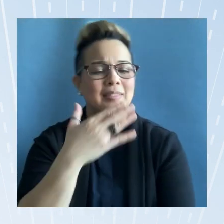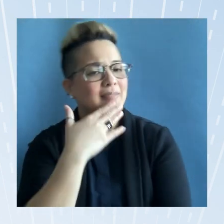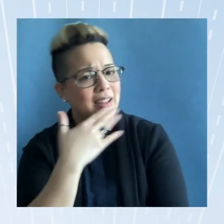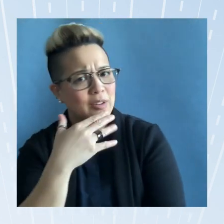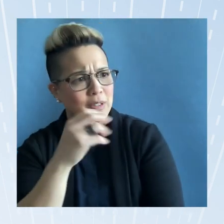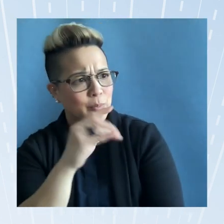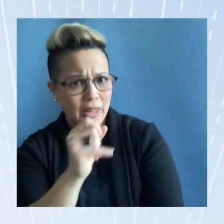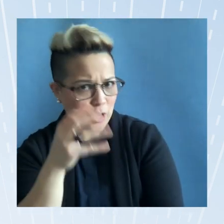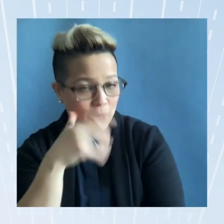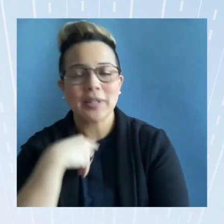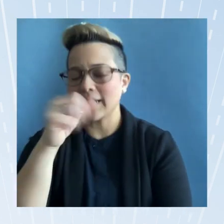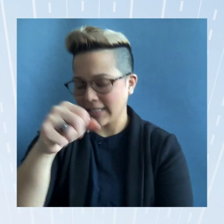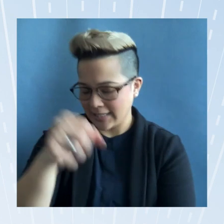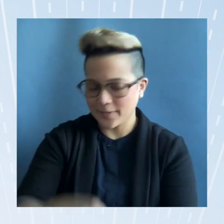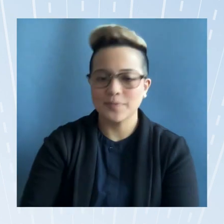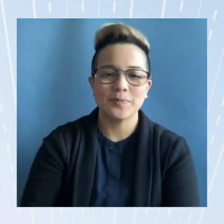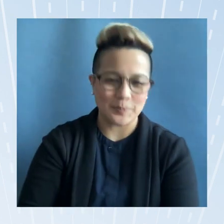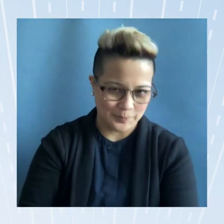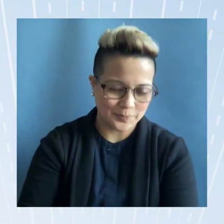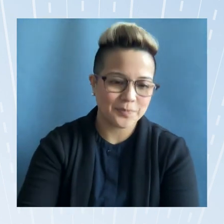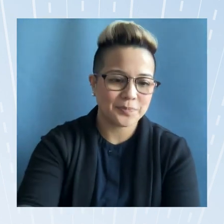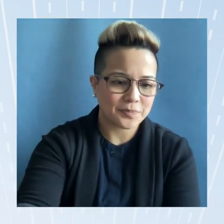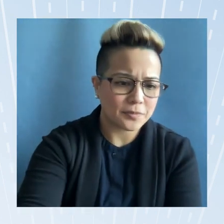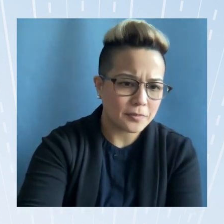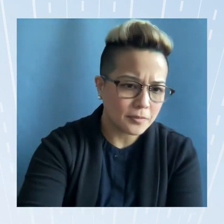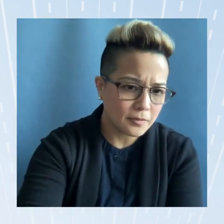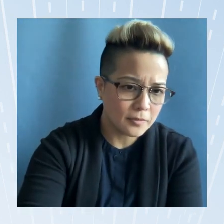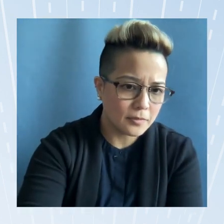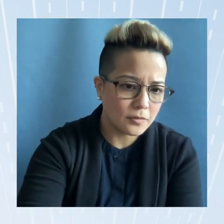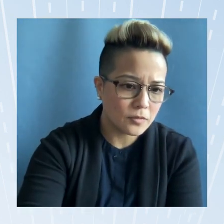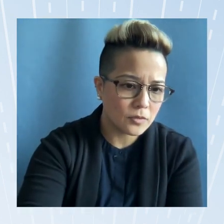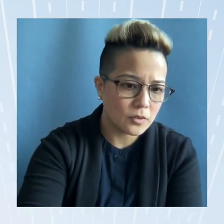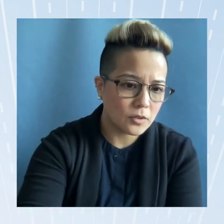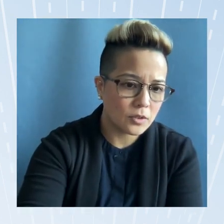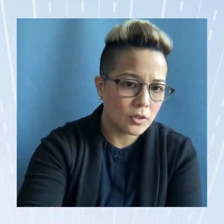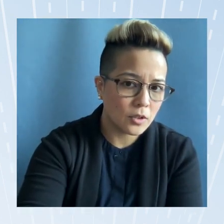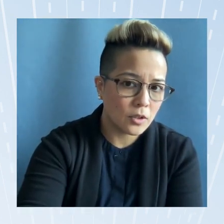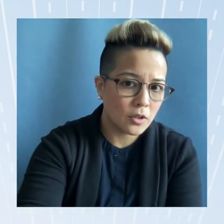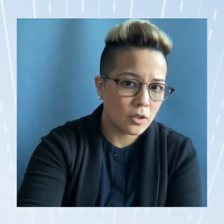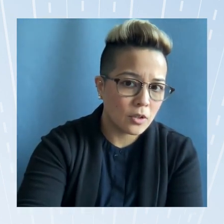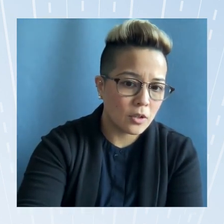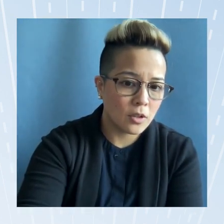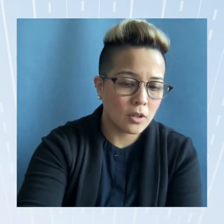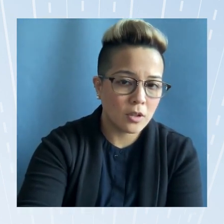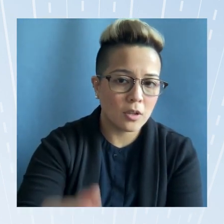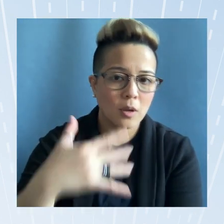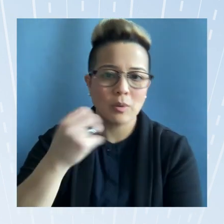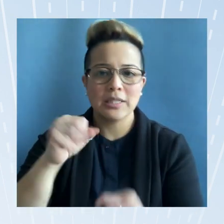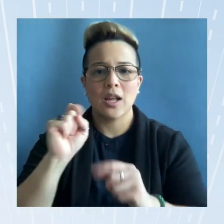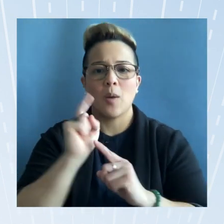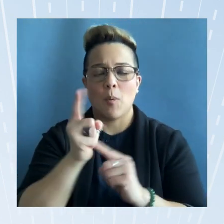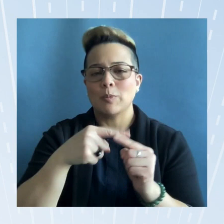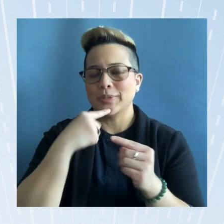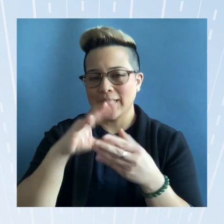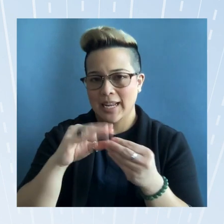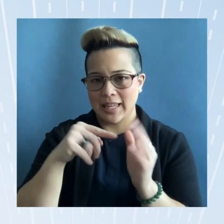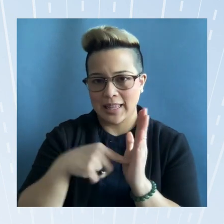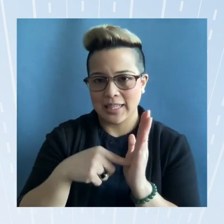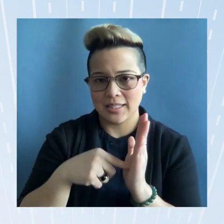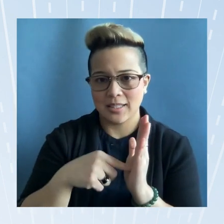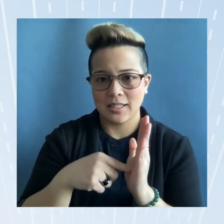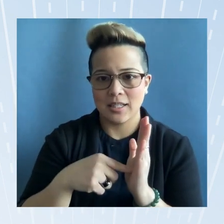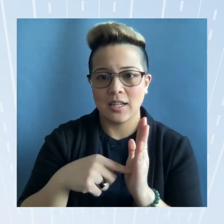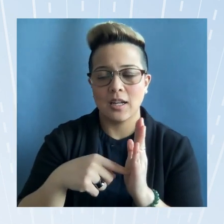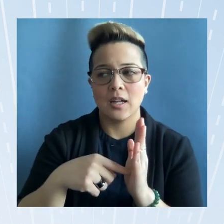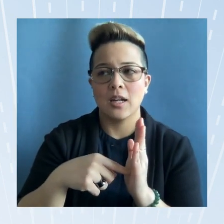hear me yes yes uh uh chief commissioner sonal before i move i'll just take a moment to say this i'm overflowing